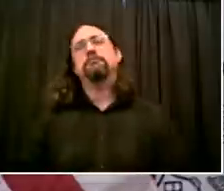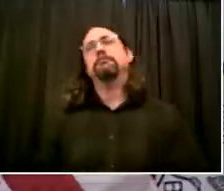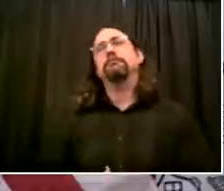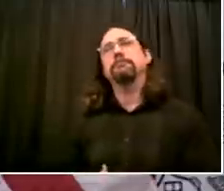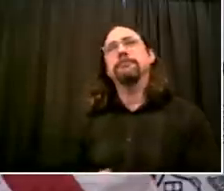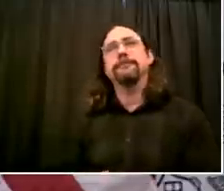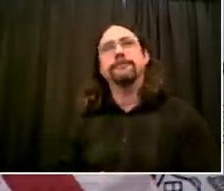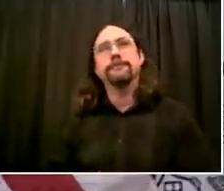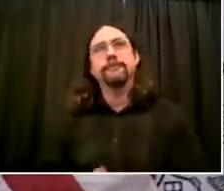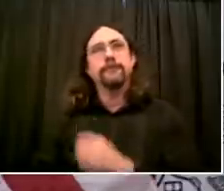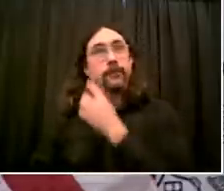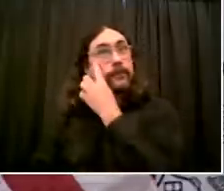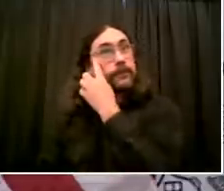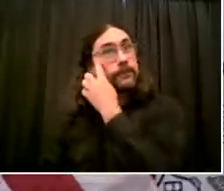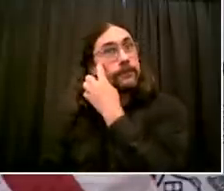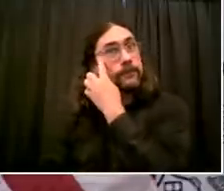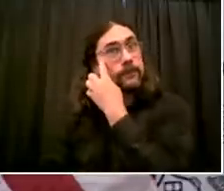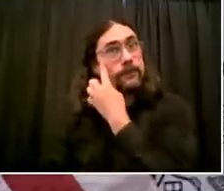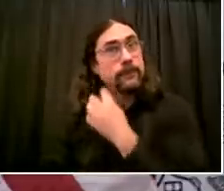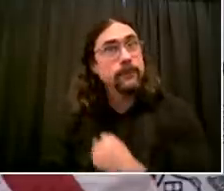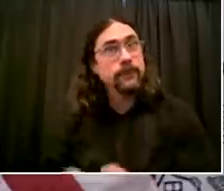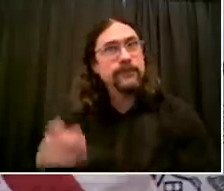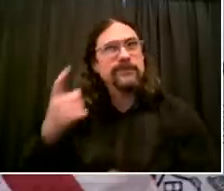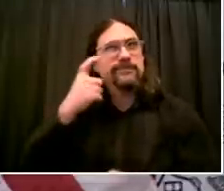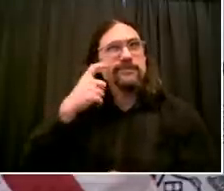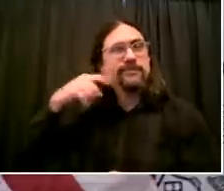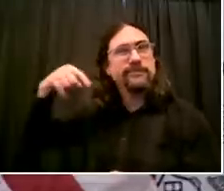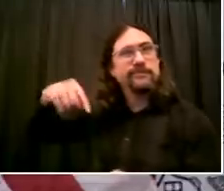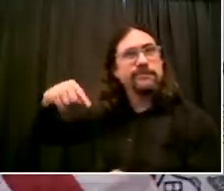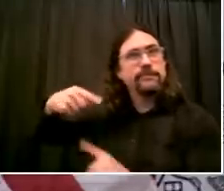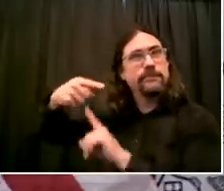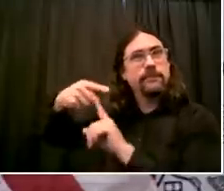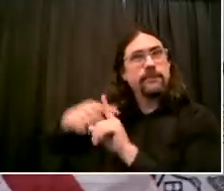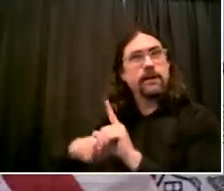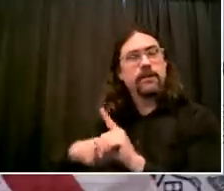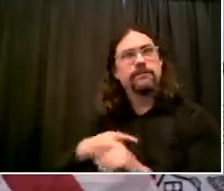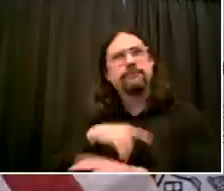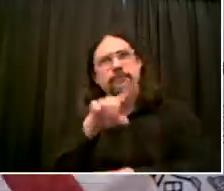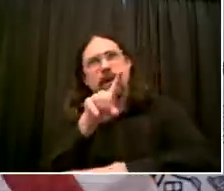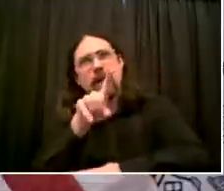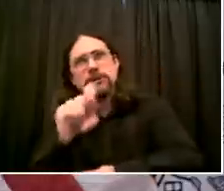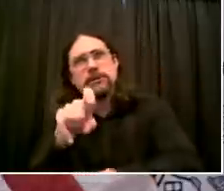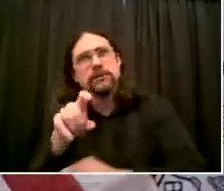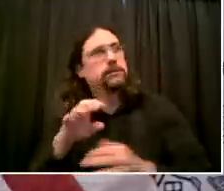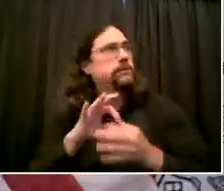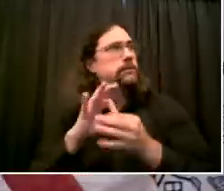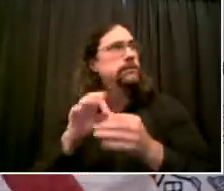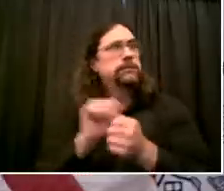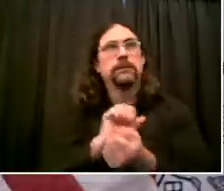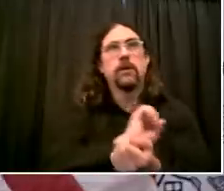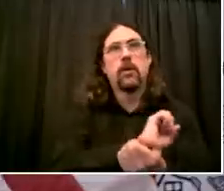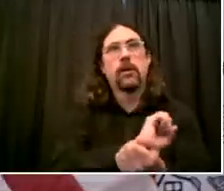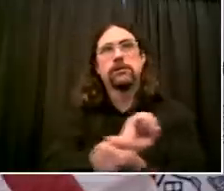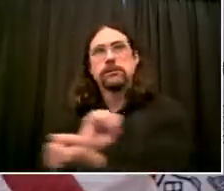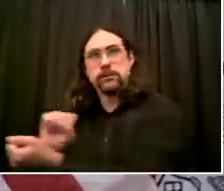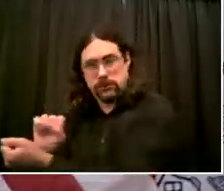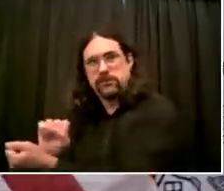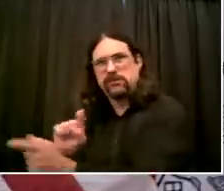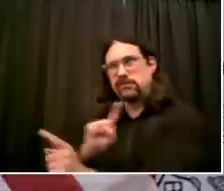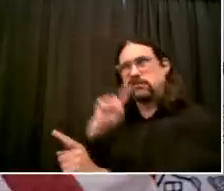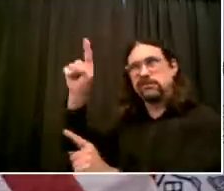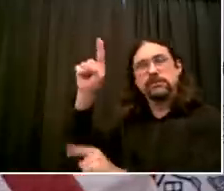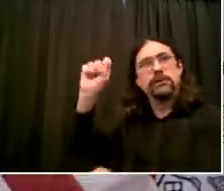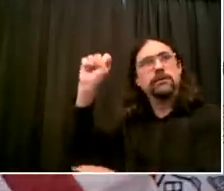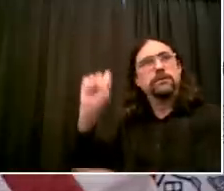mass arrest of protesters in the South Bronx on June 4th. You kind of insisted that the NYPD